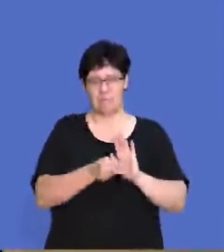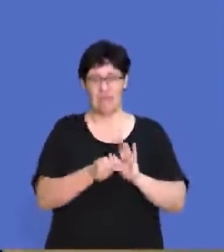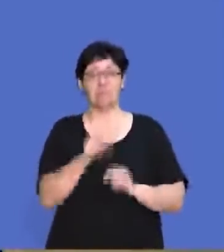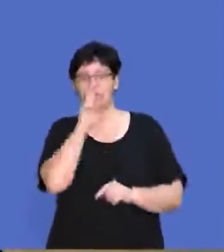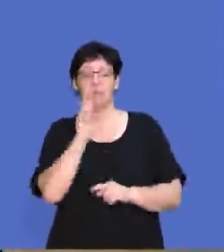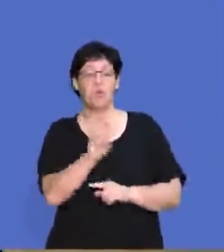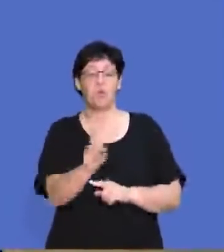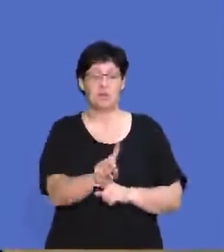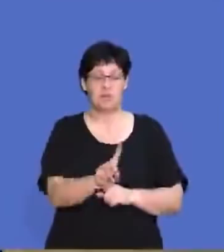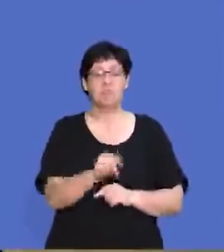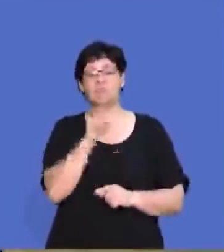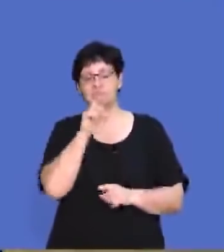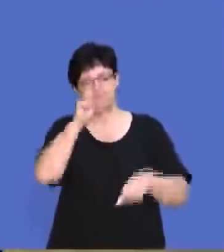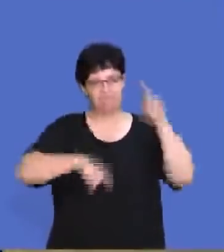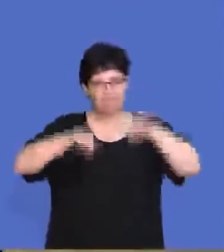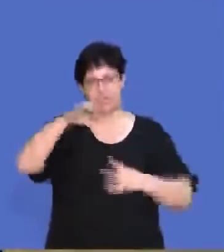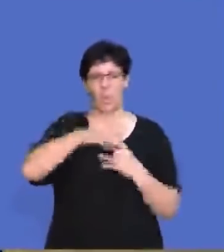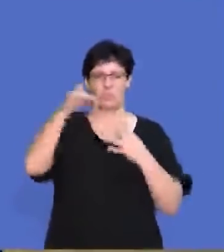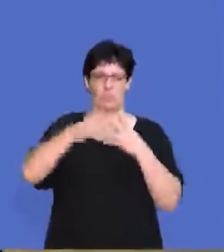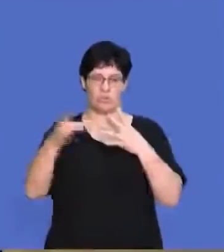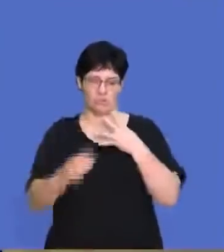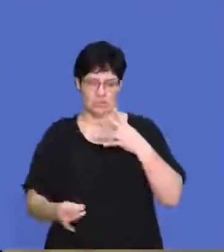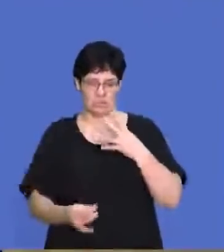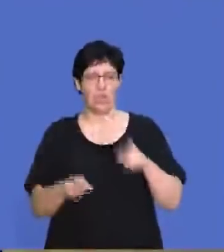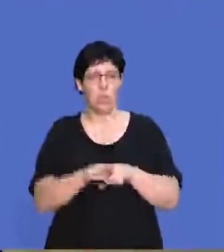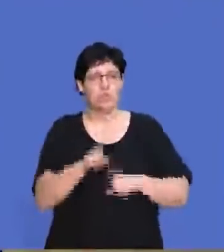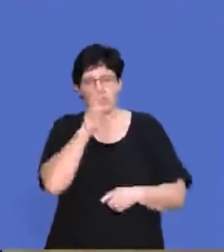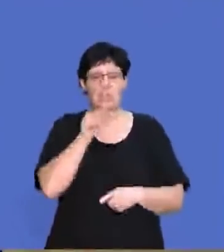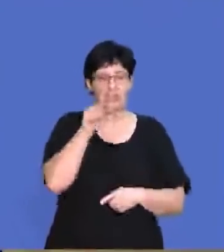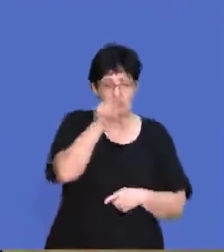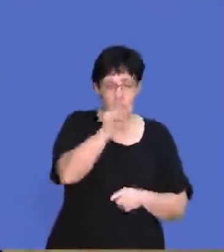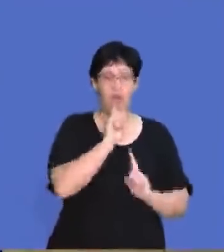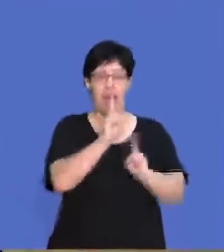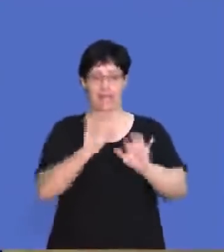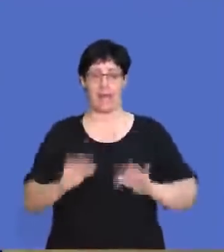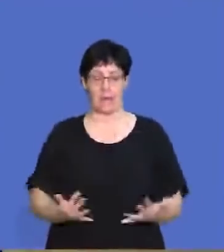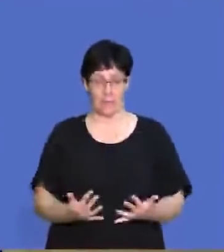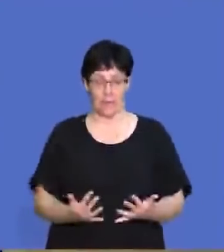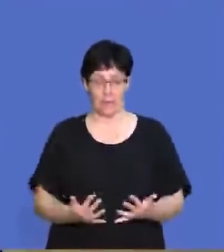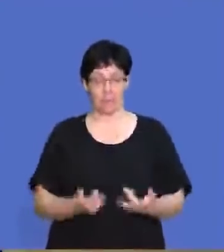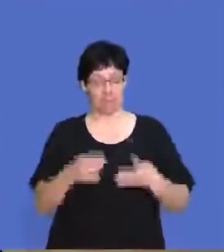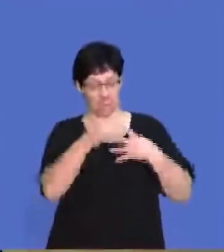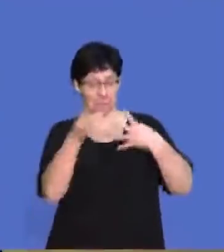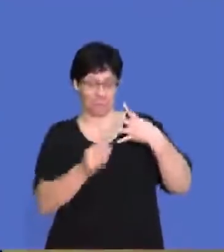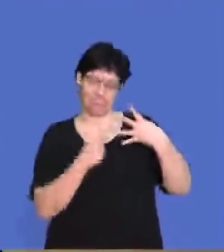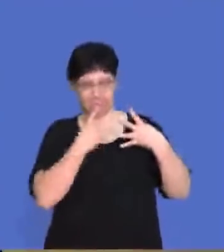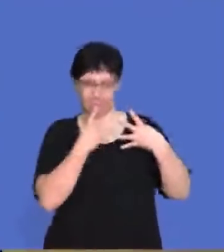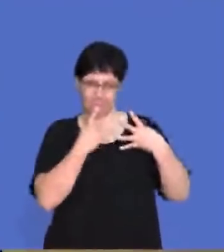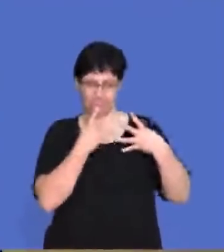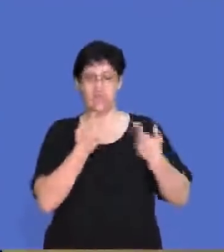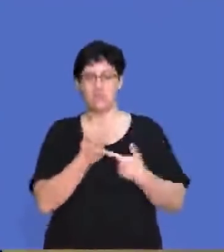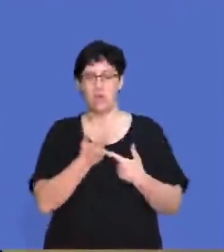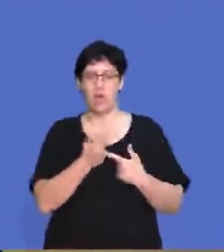we're going to be looking at the various options, and we're also going to be seeing how you have answered these multiple choice questions.